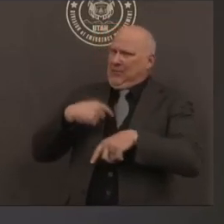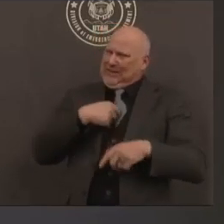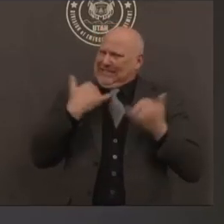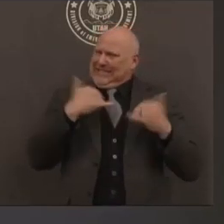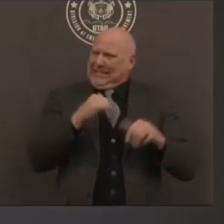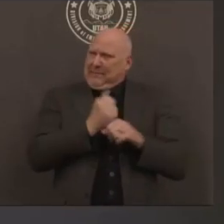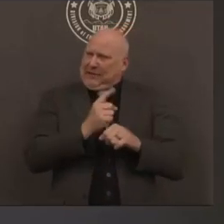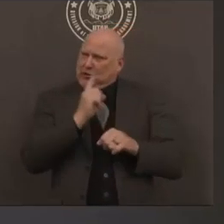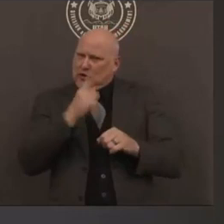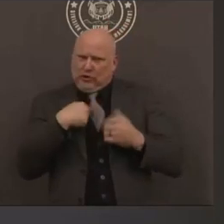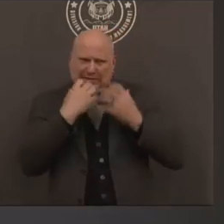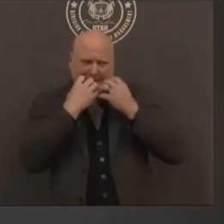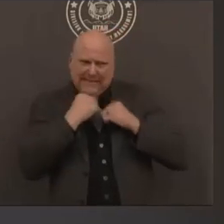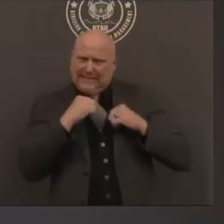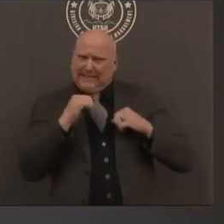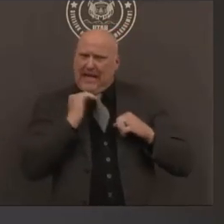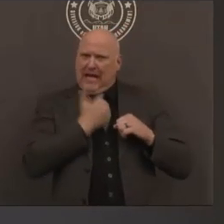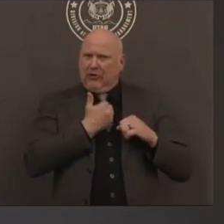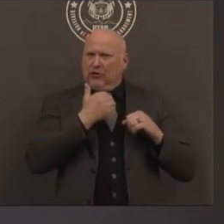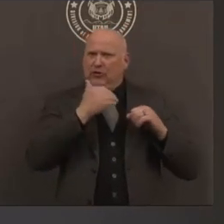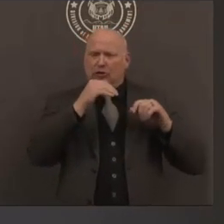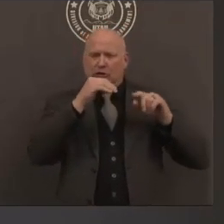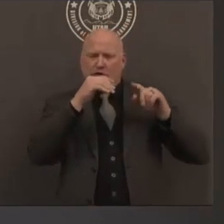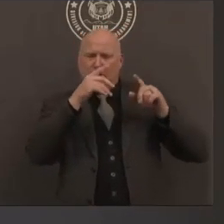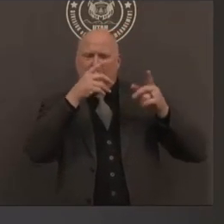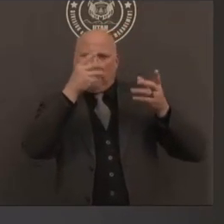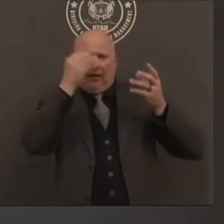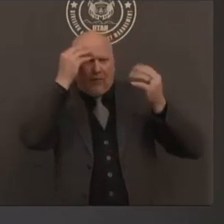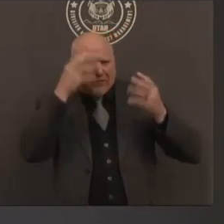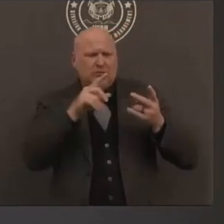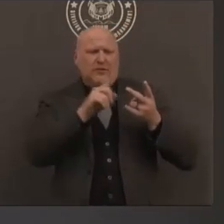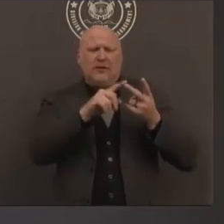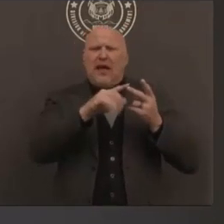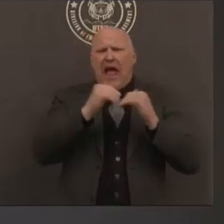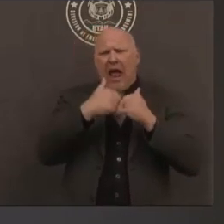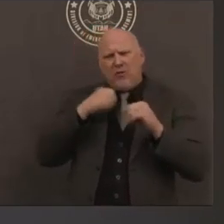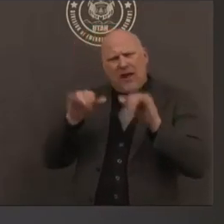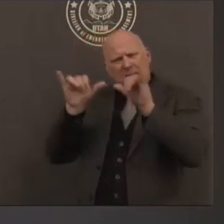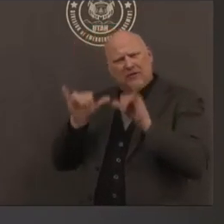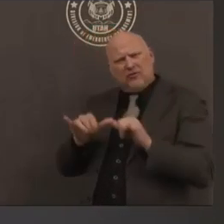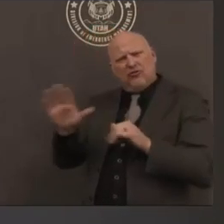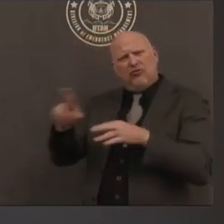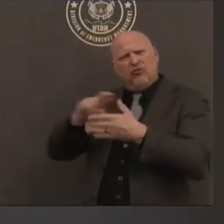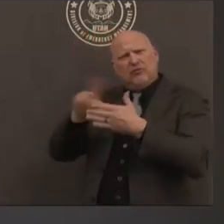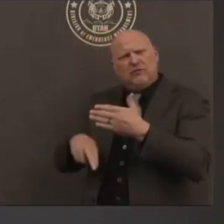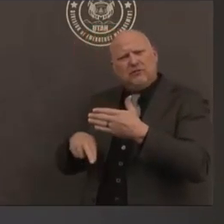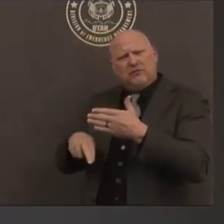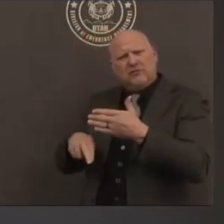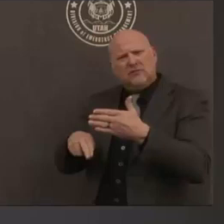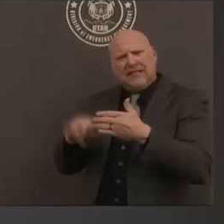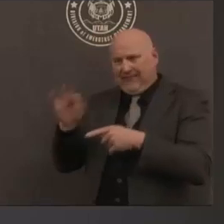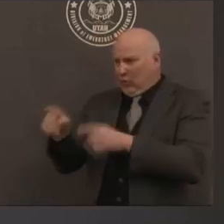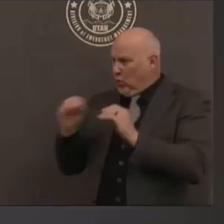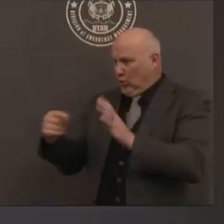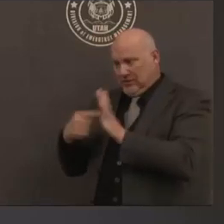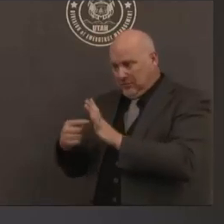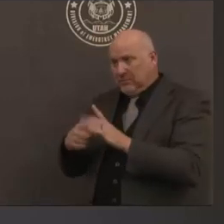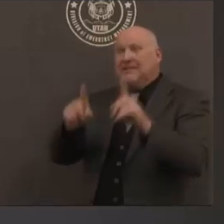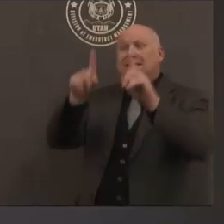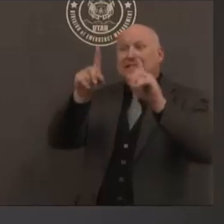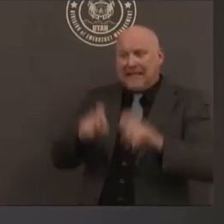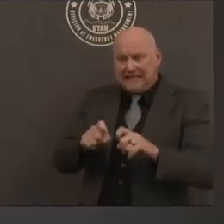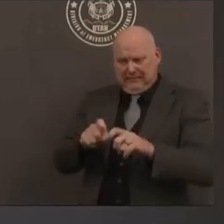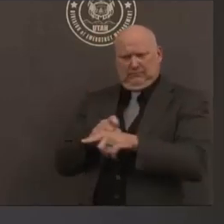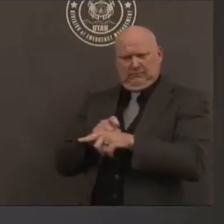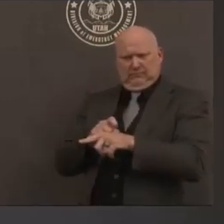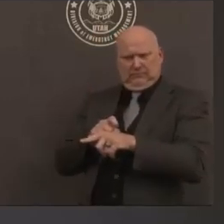forward so we are working with partners across the state to um figure out the best strategy for to use this excess capacity for